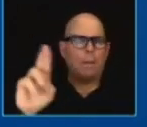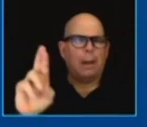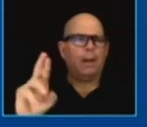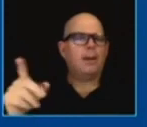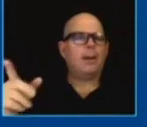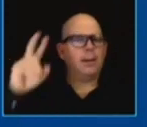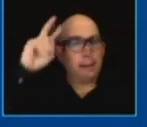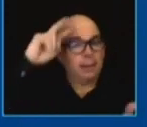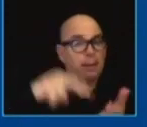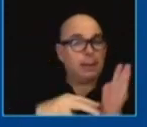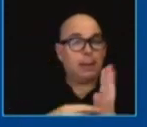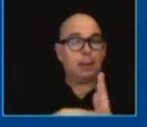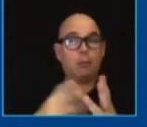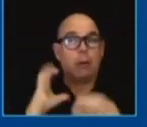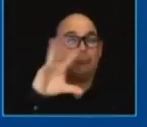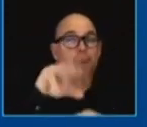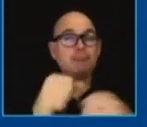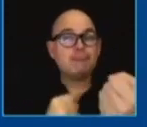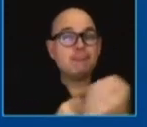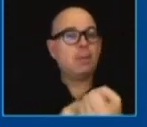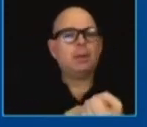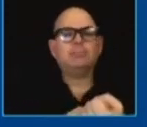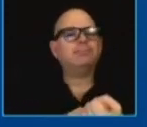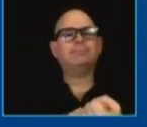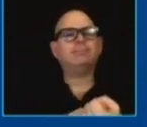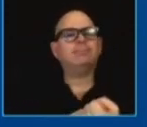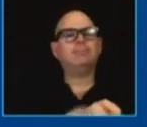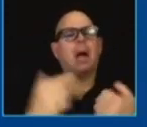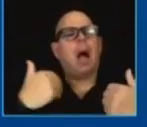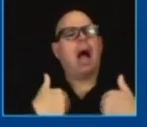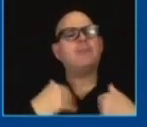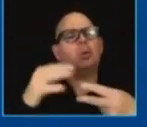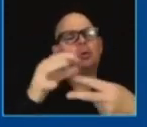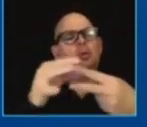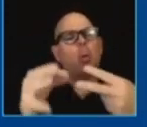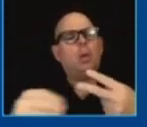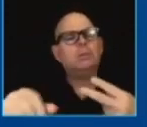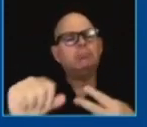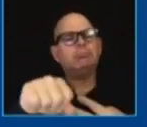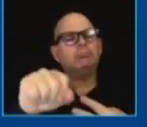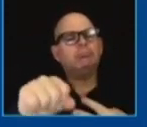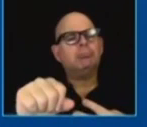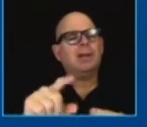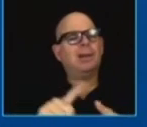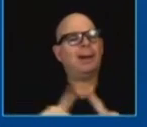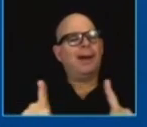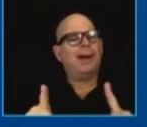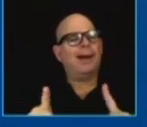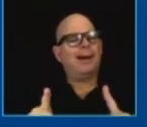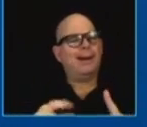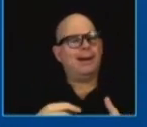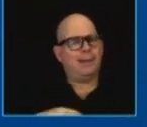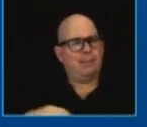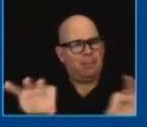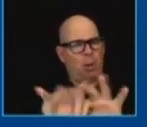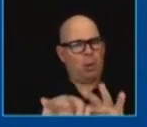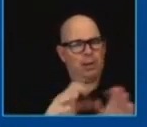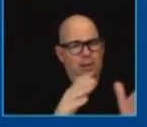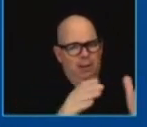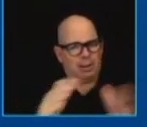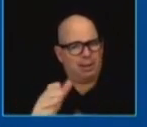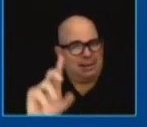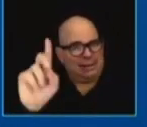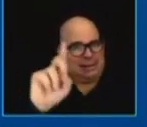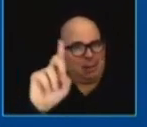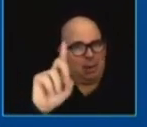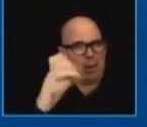that's the choice we have to prevent before voters between the plans we have to improve the lives of the american people